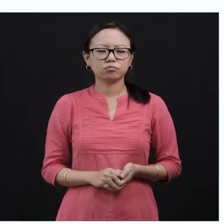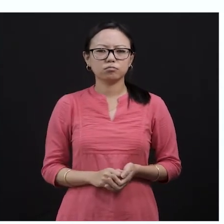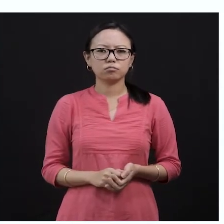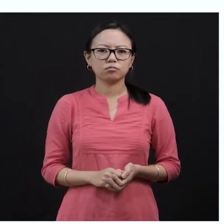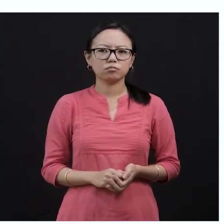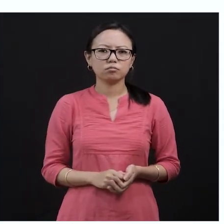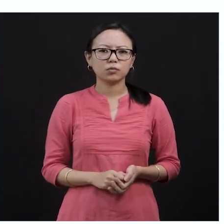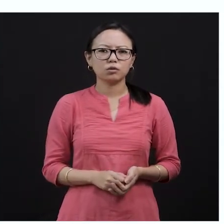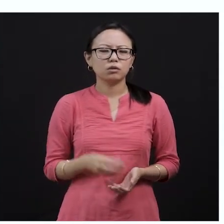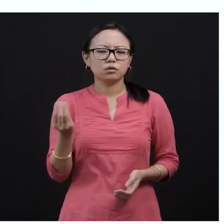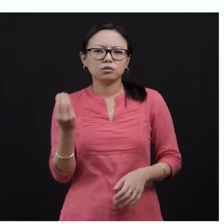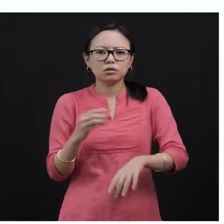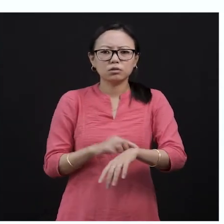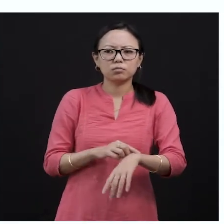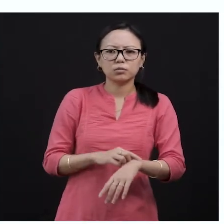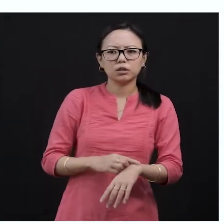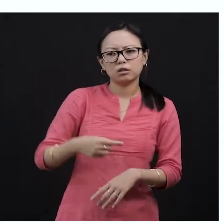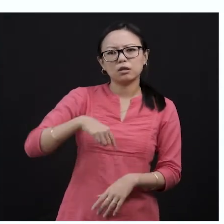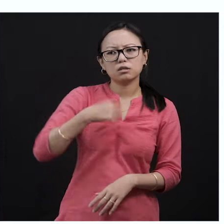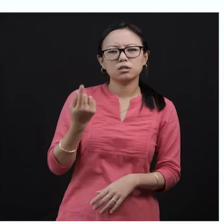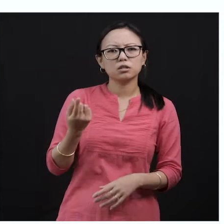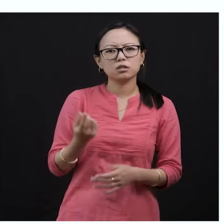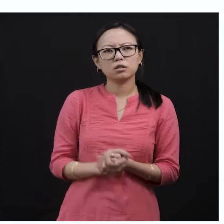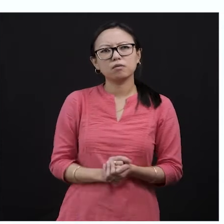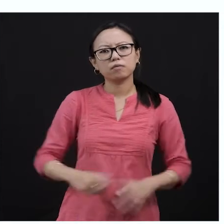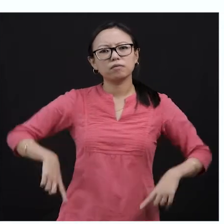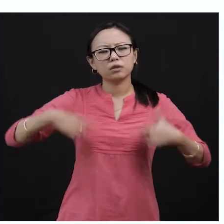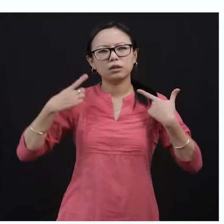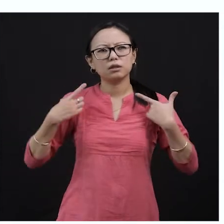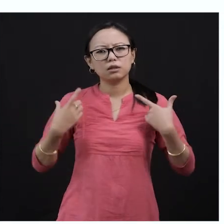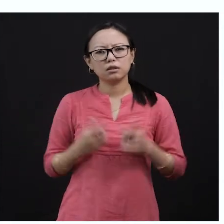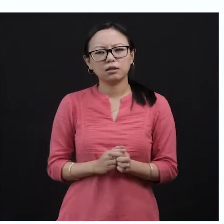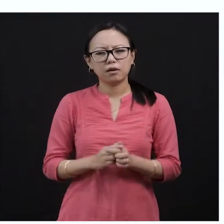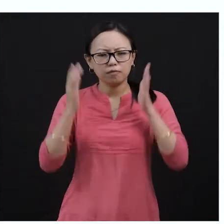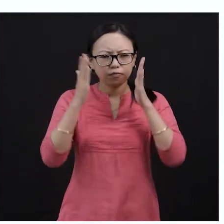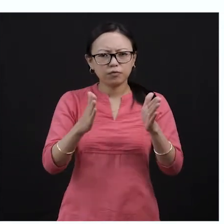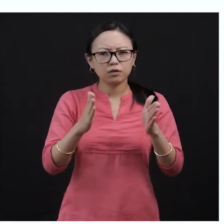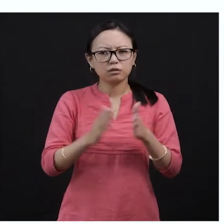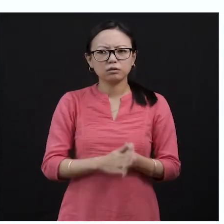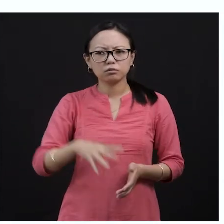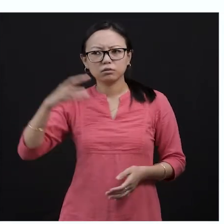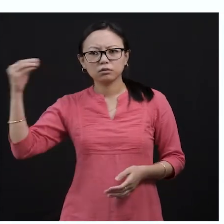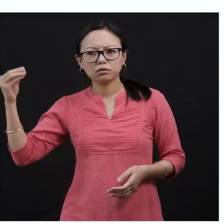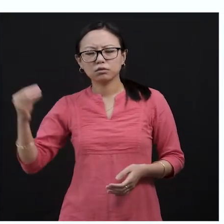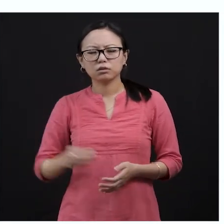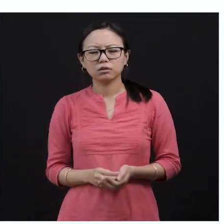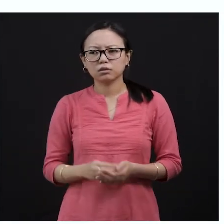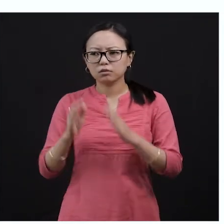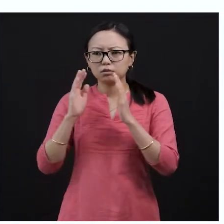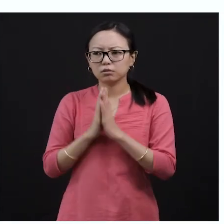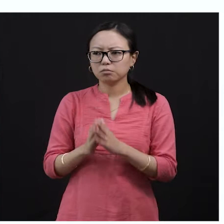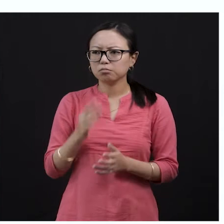things that we see even in the animal world. So we are going to discuss mostly about animals. And remember, we